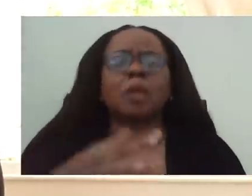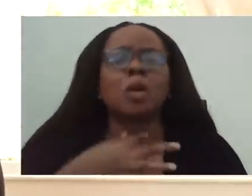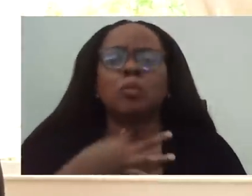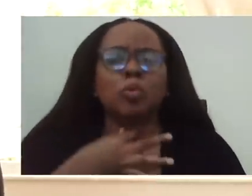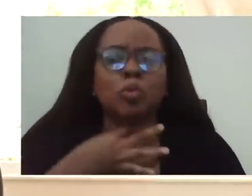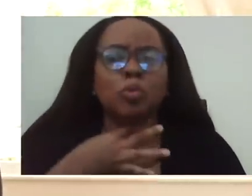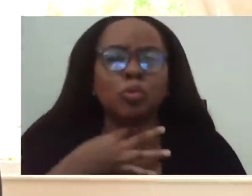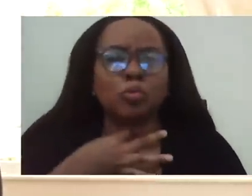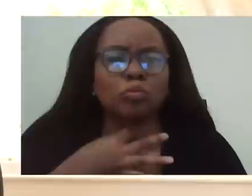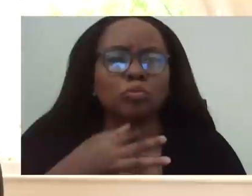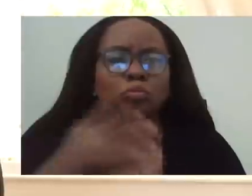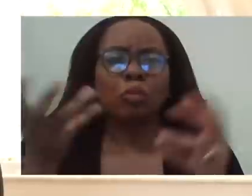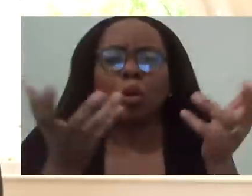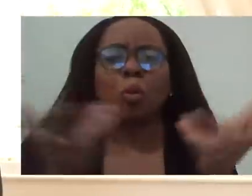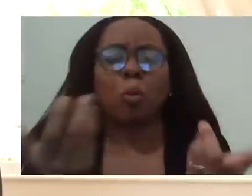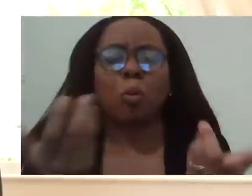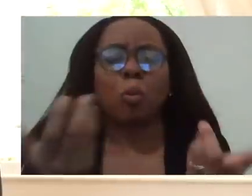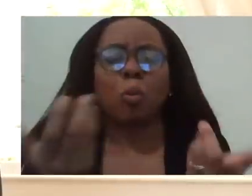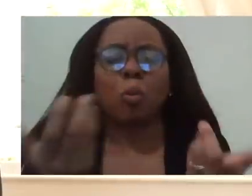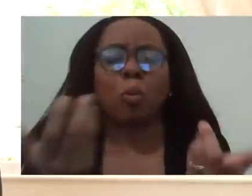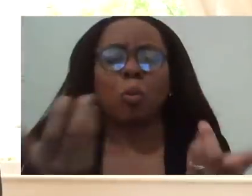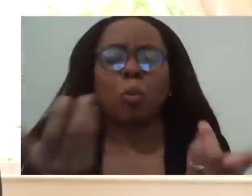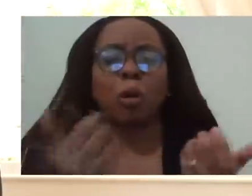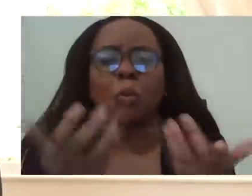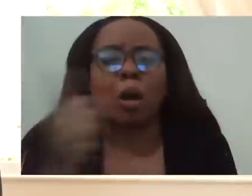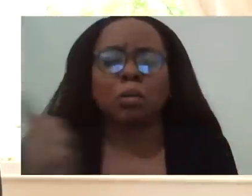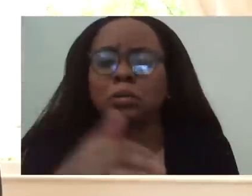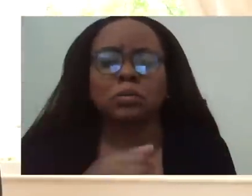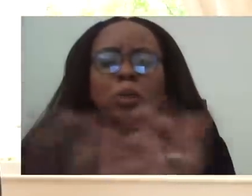available to us apart from, know, movement days.